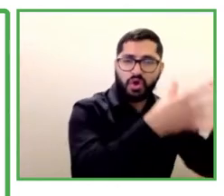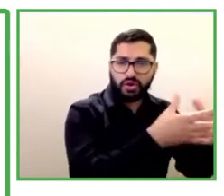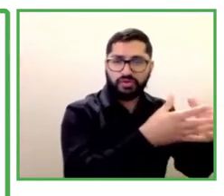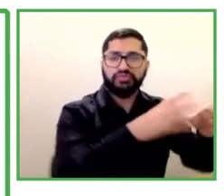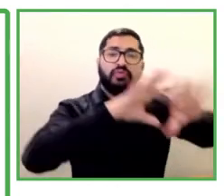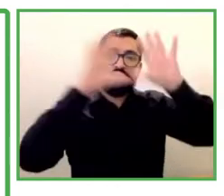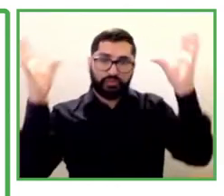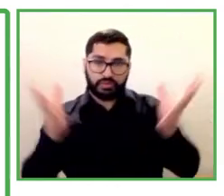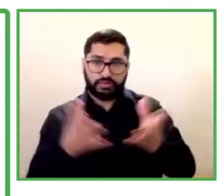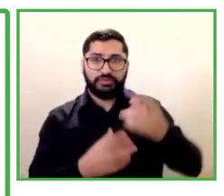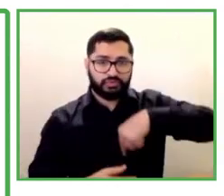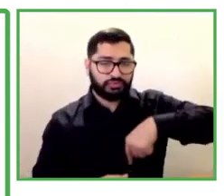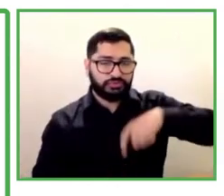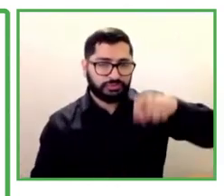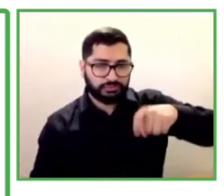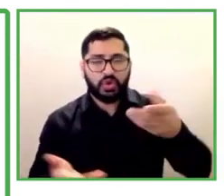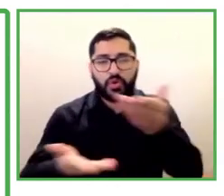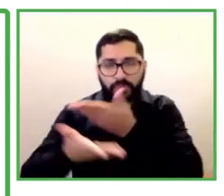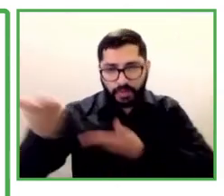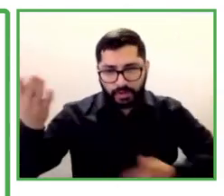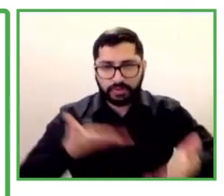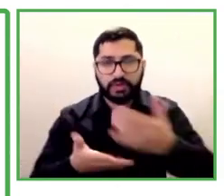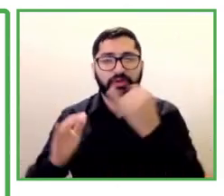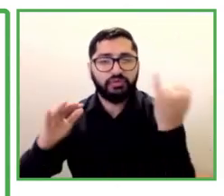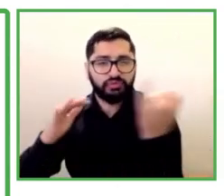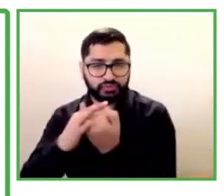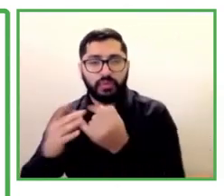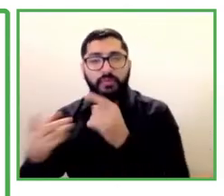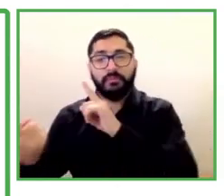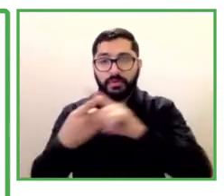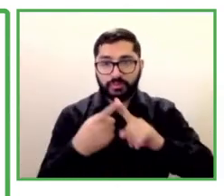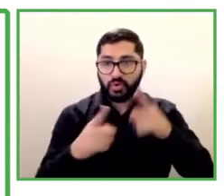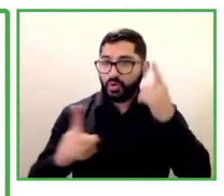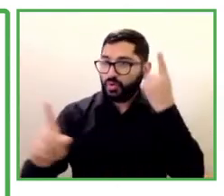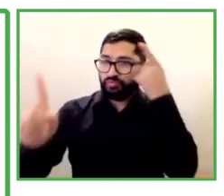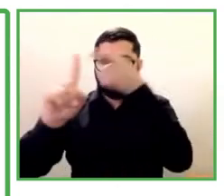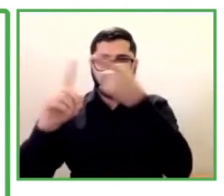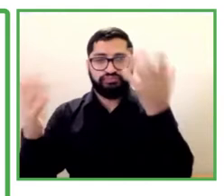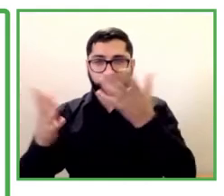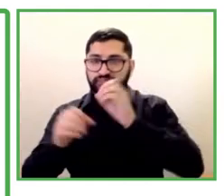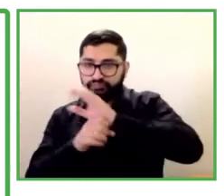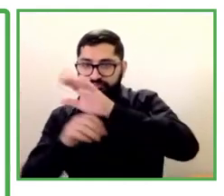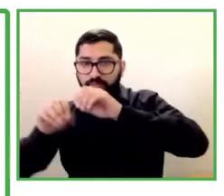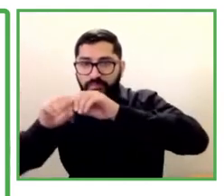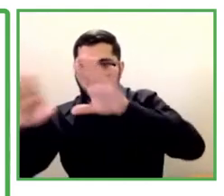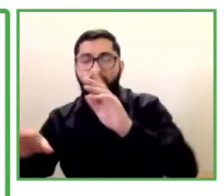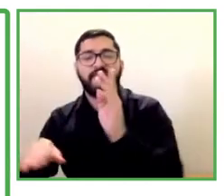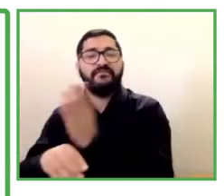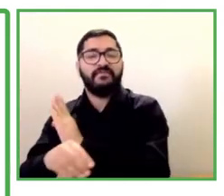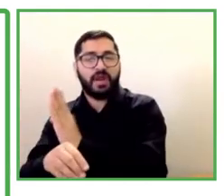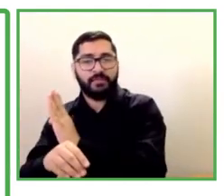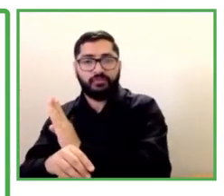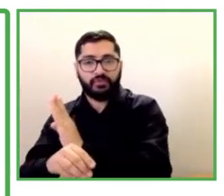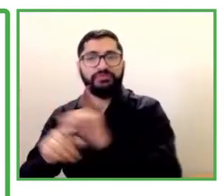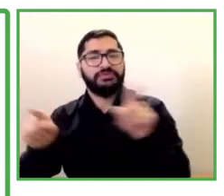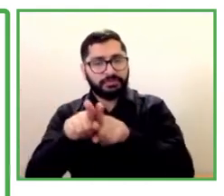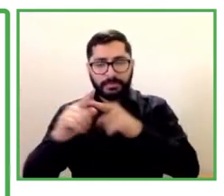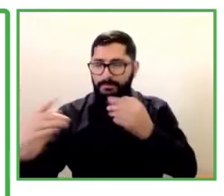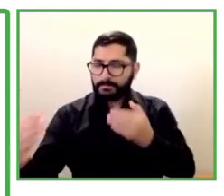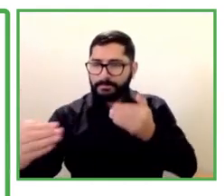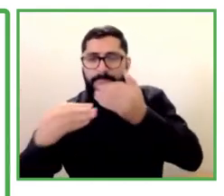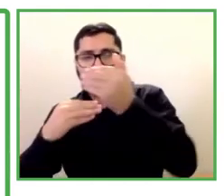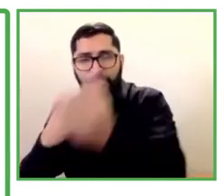even more in work and income related scenarios. Any association who is interested is welcome to reach out